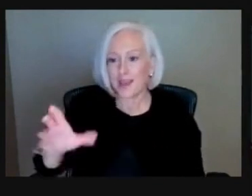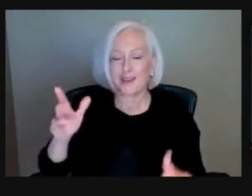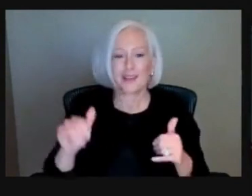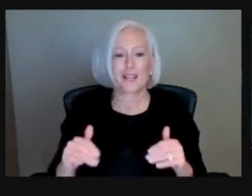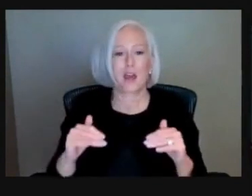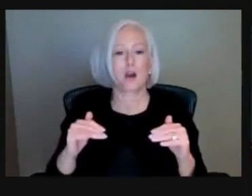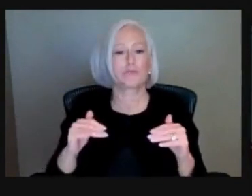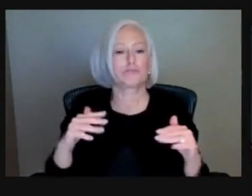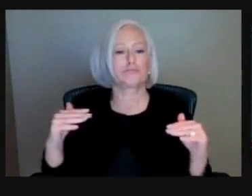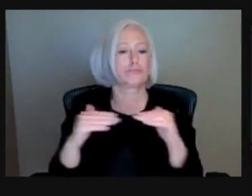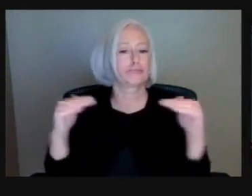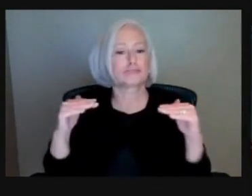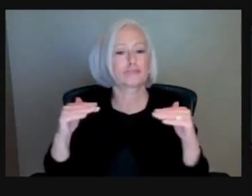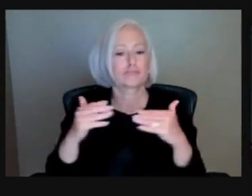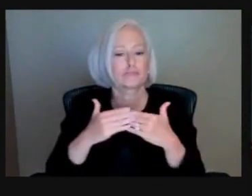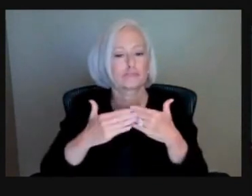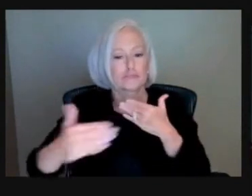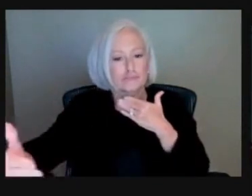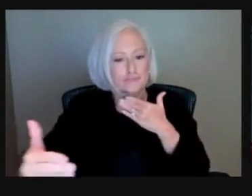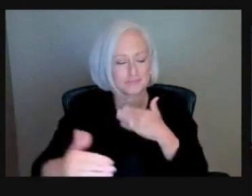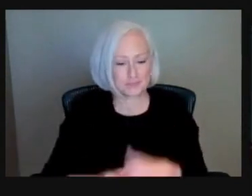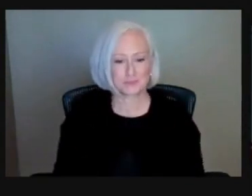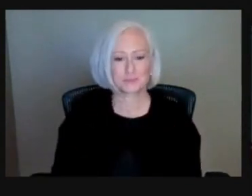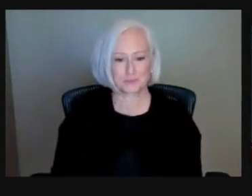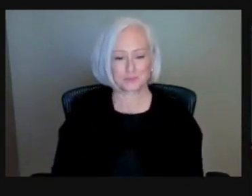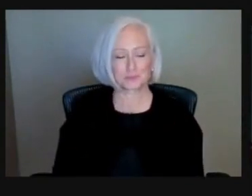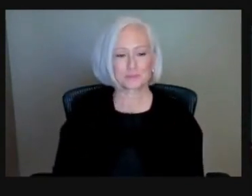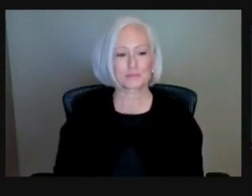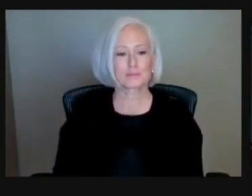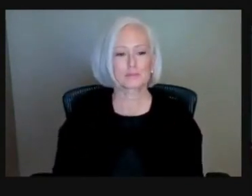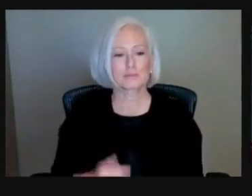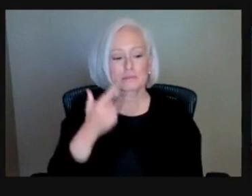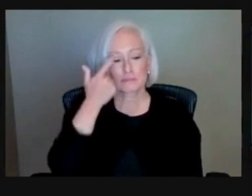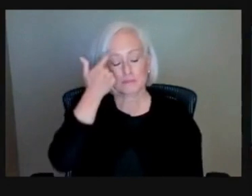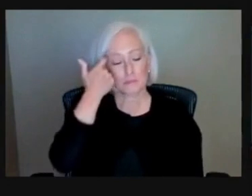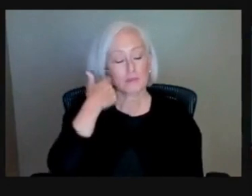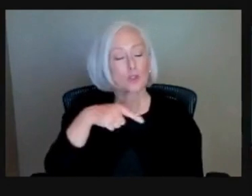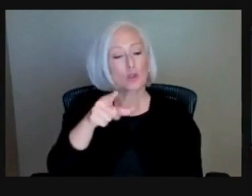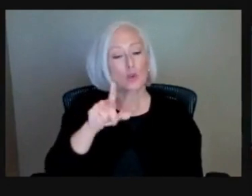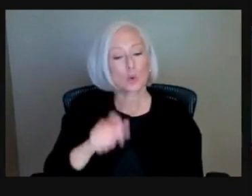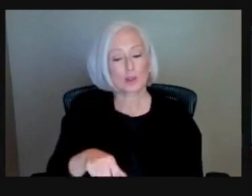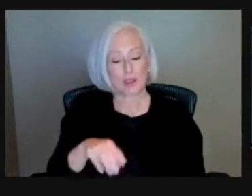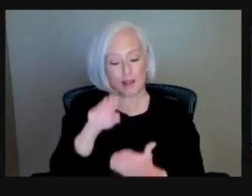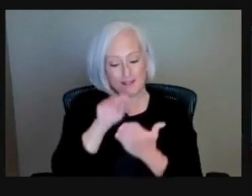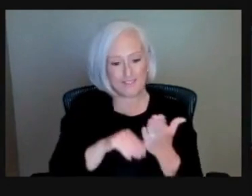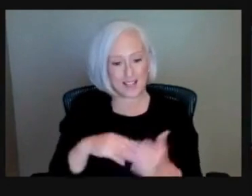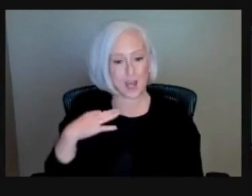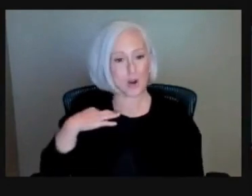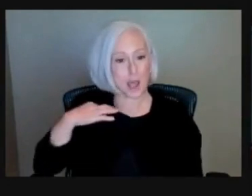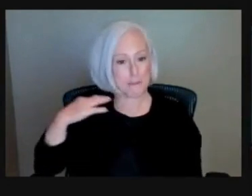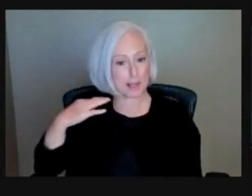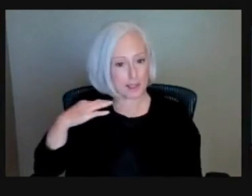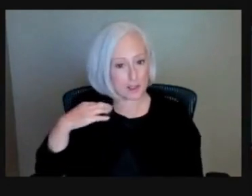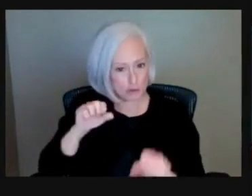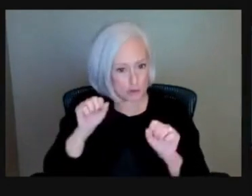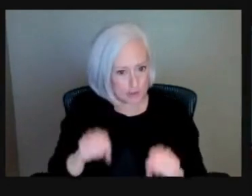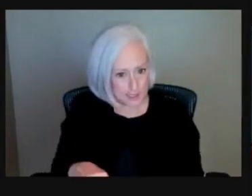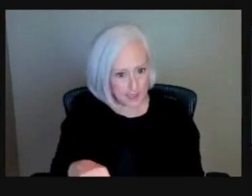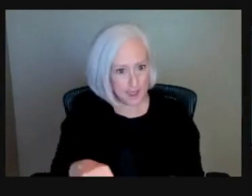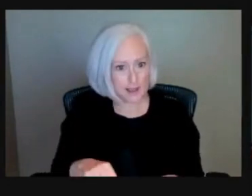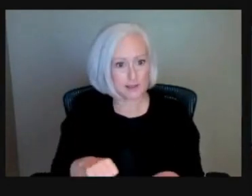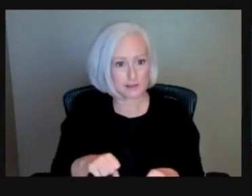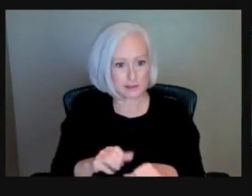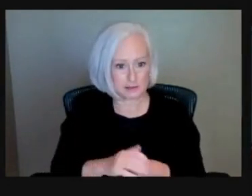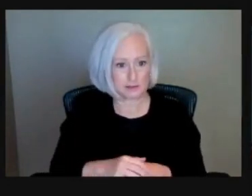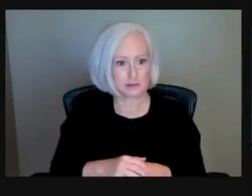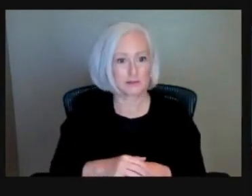Again, easier said than done. So maybe we actually do an application, come out of a forbearance, that might have taken